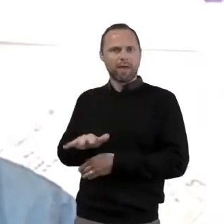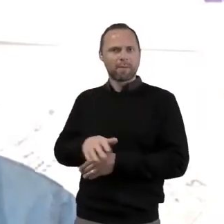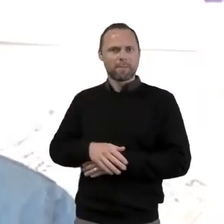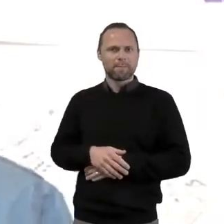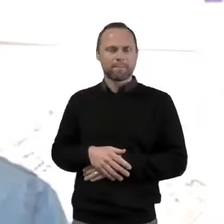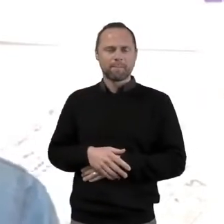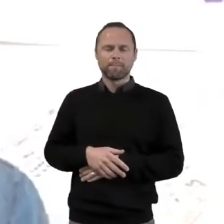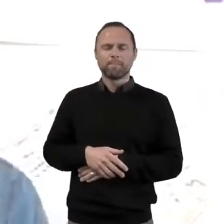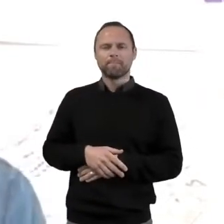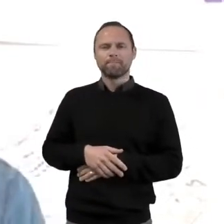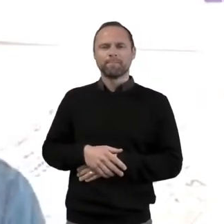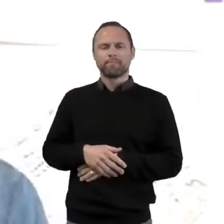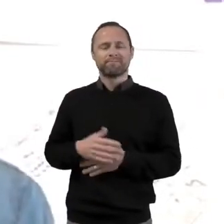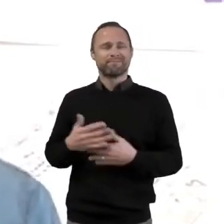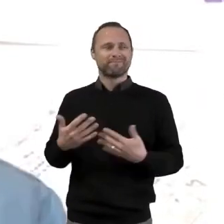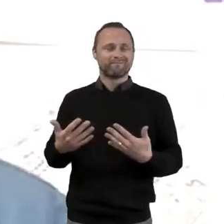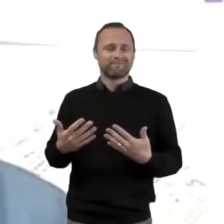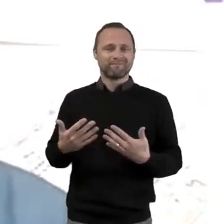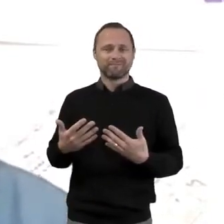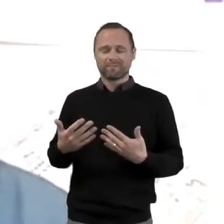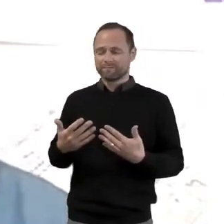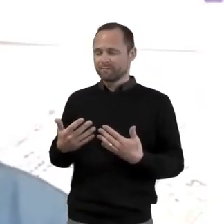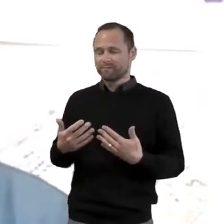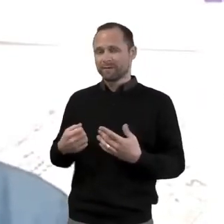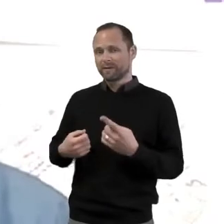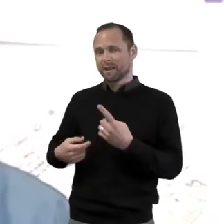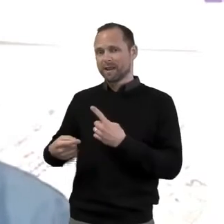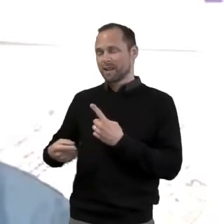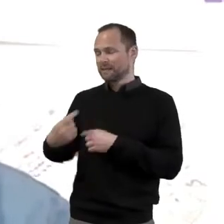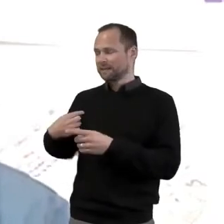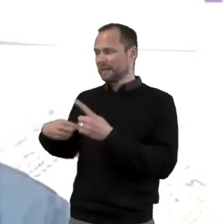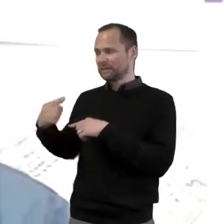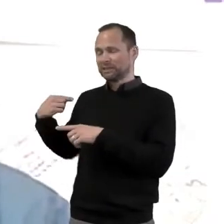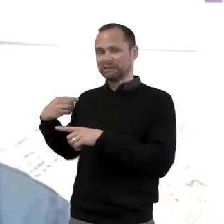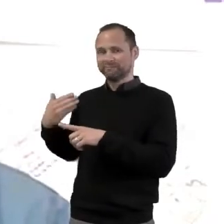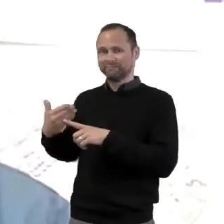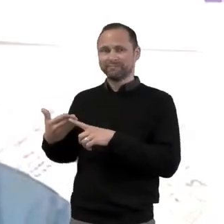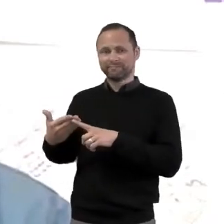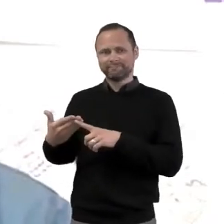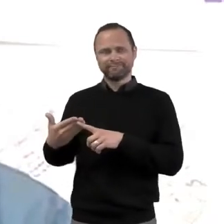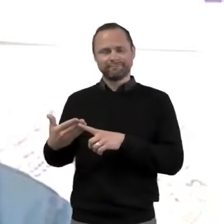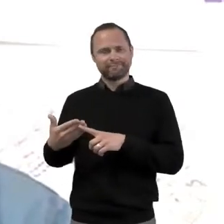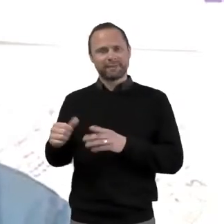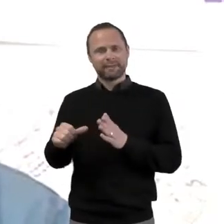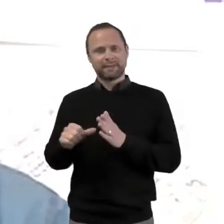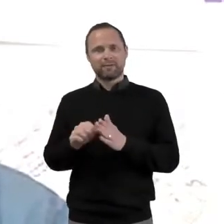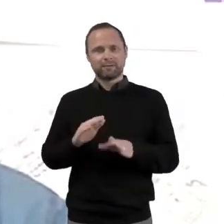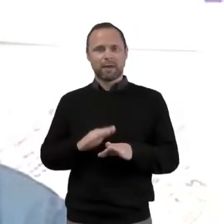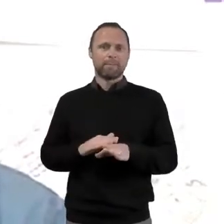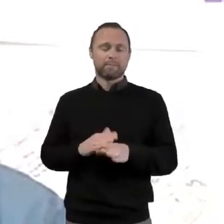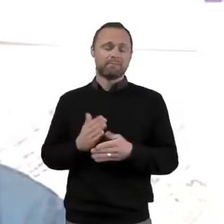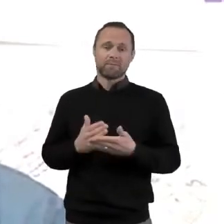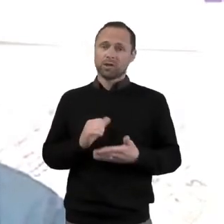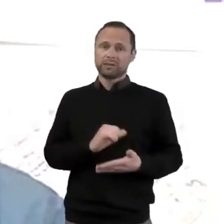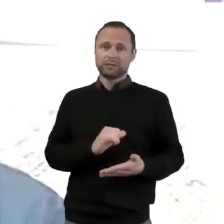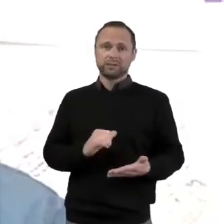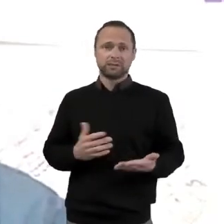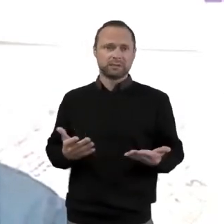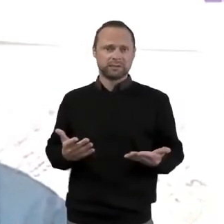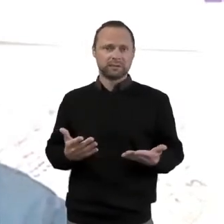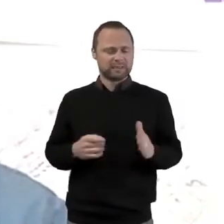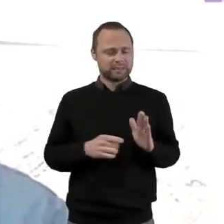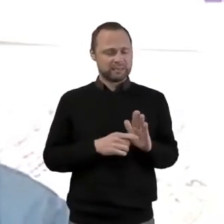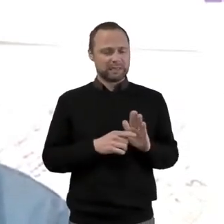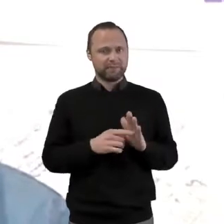It's not been brilliant for everybody and there are some, it's been hard, there's a few negative